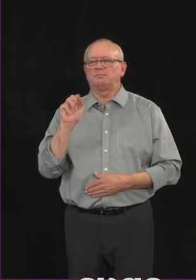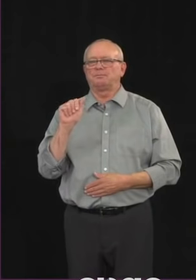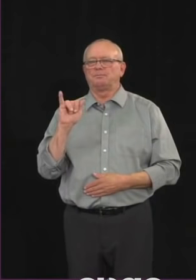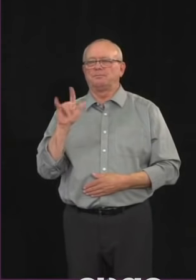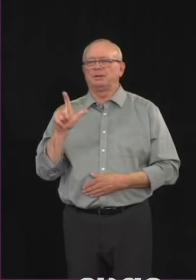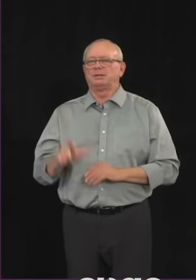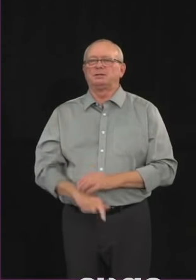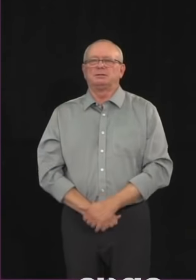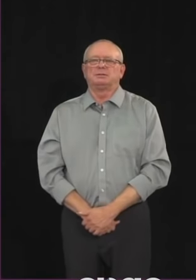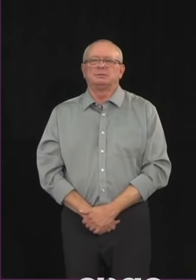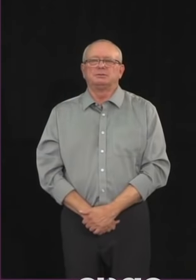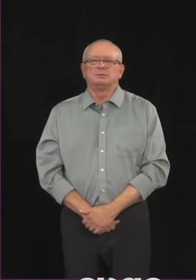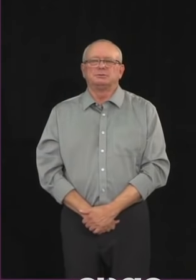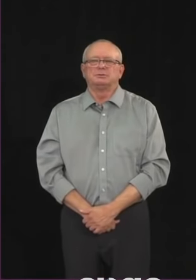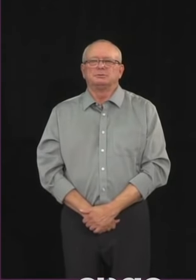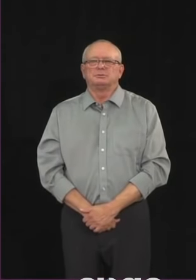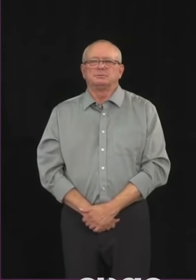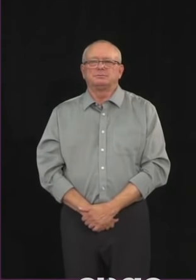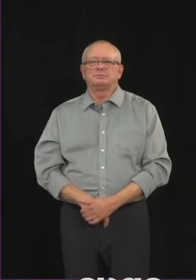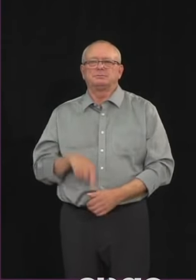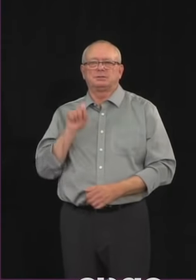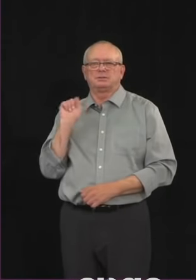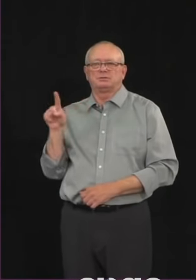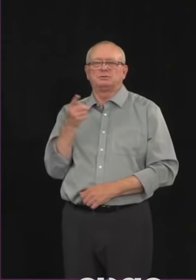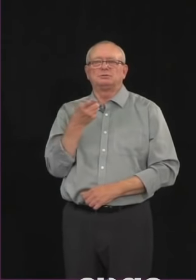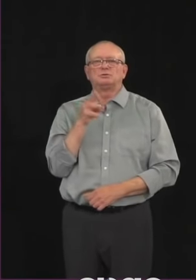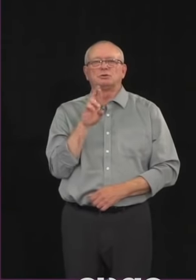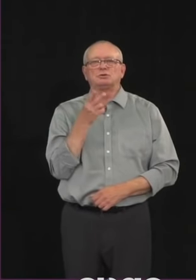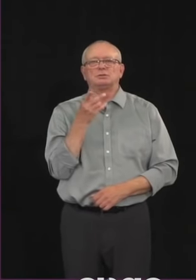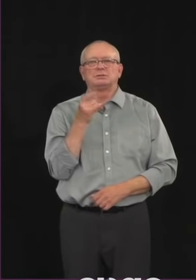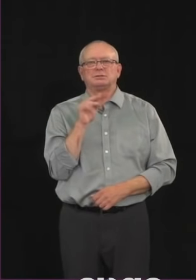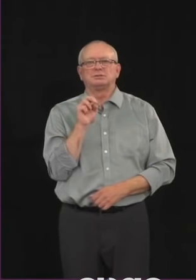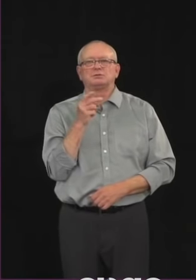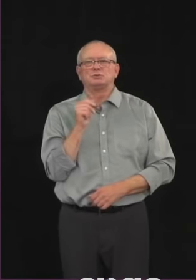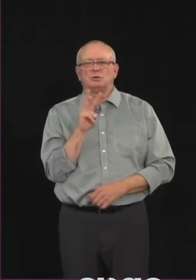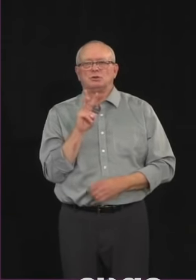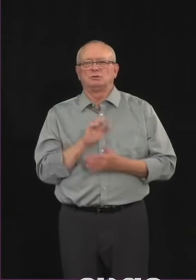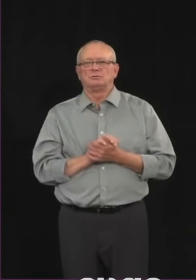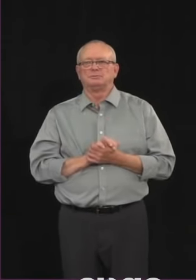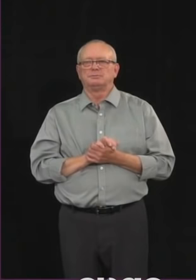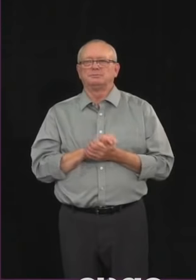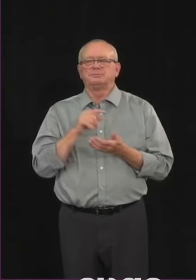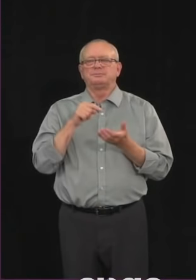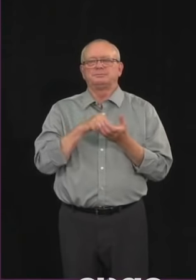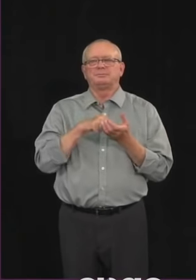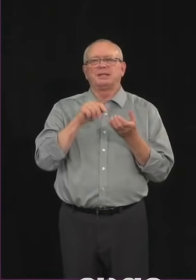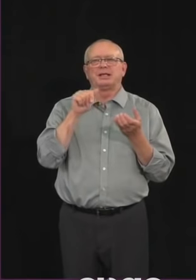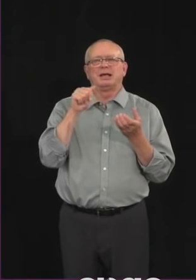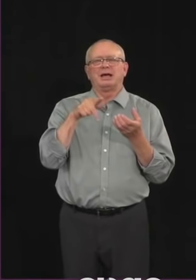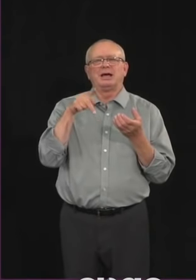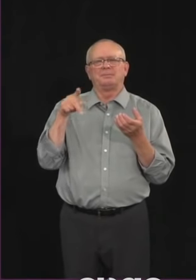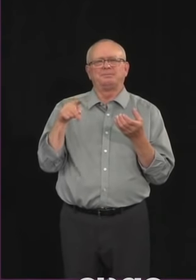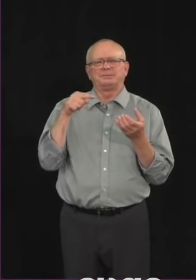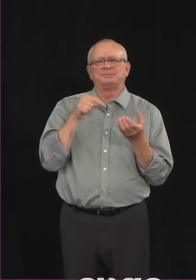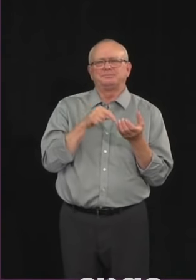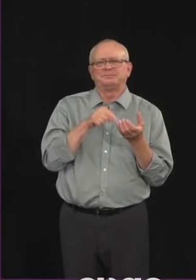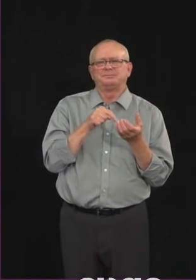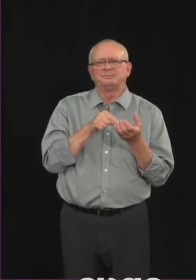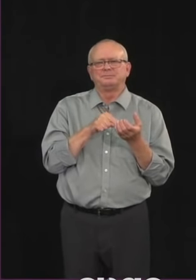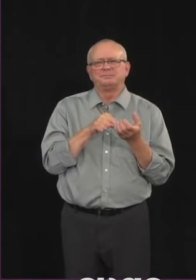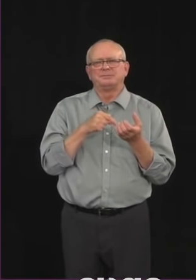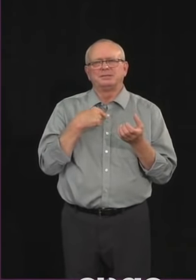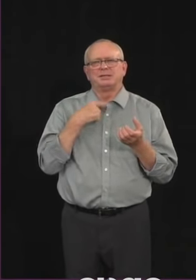Hi there, this is a message for Dr. Hinshaw. I'm just wondering about the contract tracing app. There was this report from the privacy commissioner that raised some